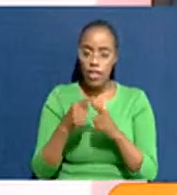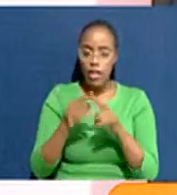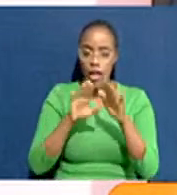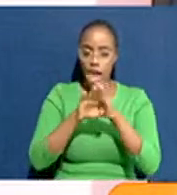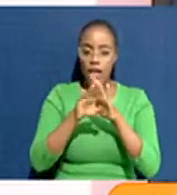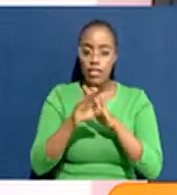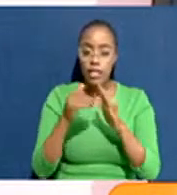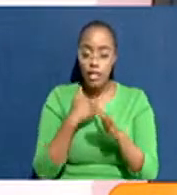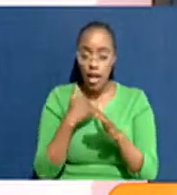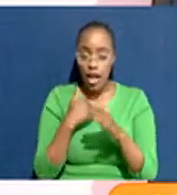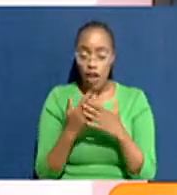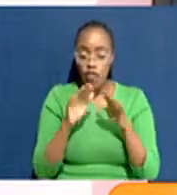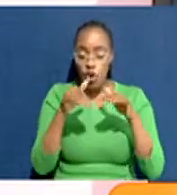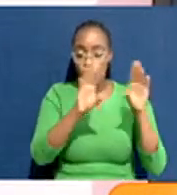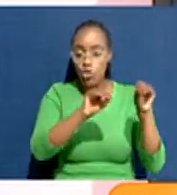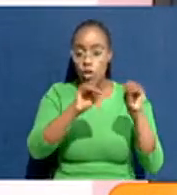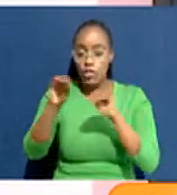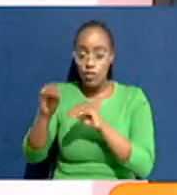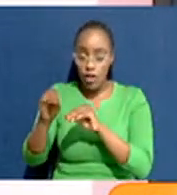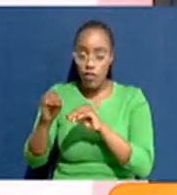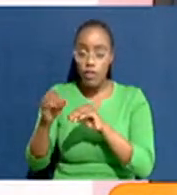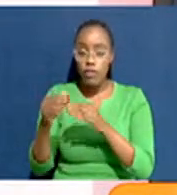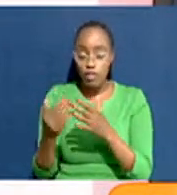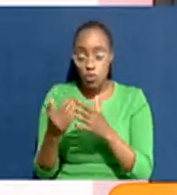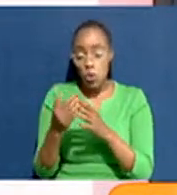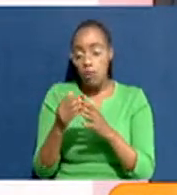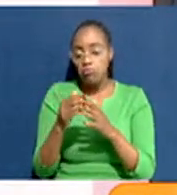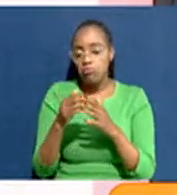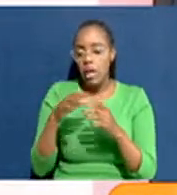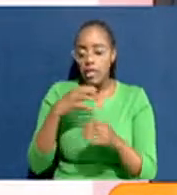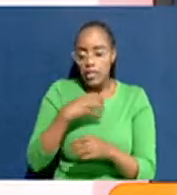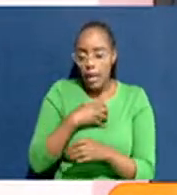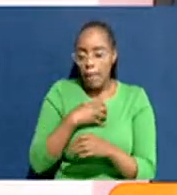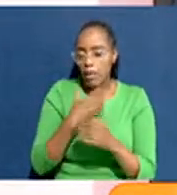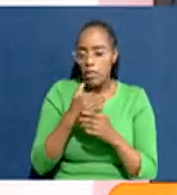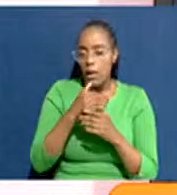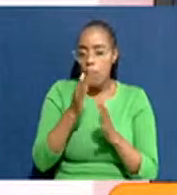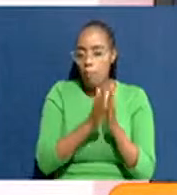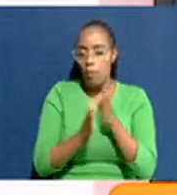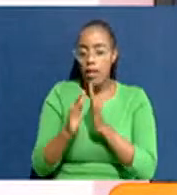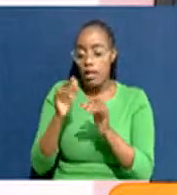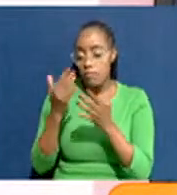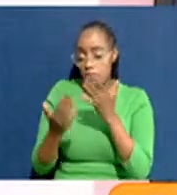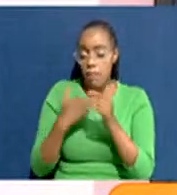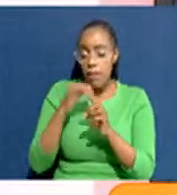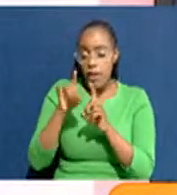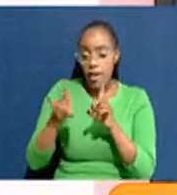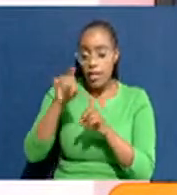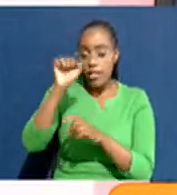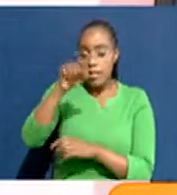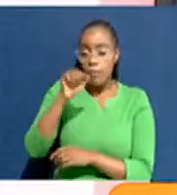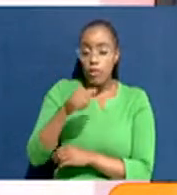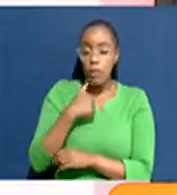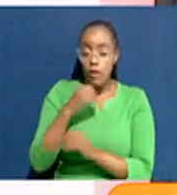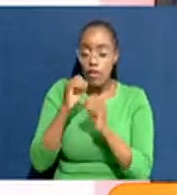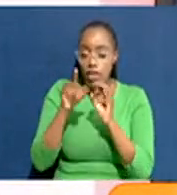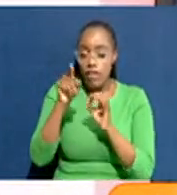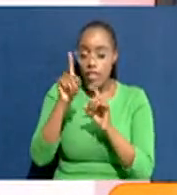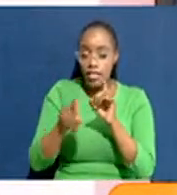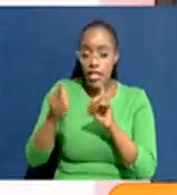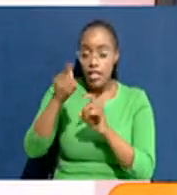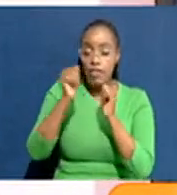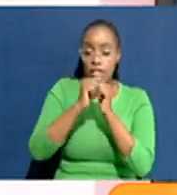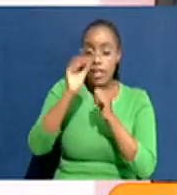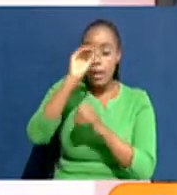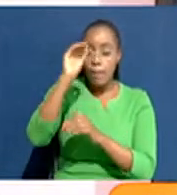access to it or I will transfer it to a retirement benefit scheme, and there might be an interest, unless that interest is above